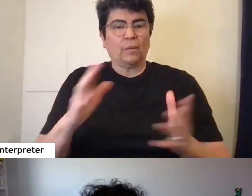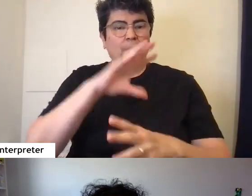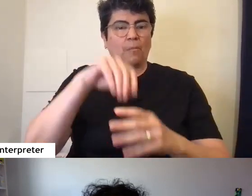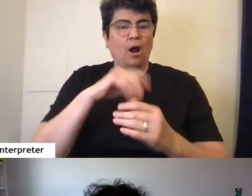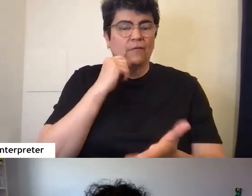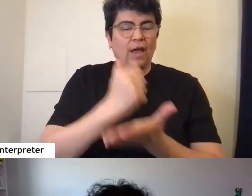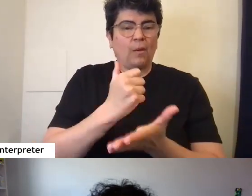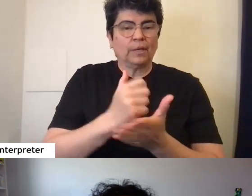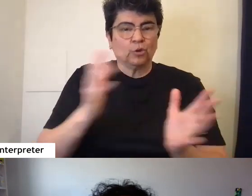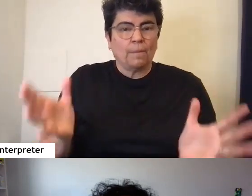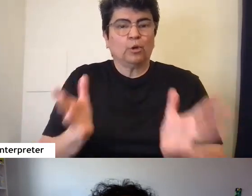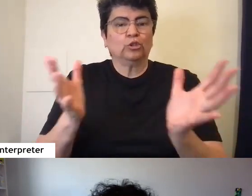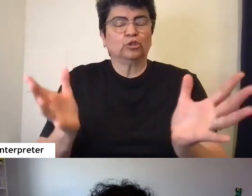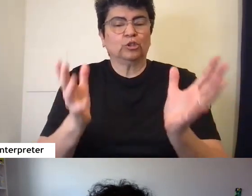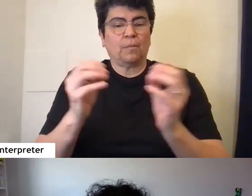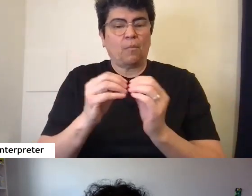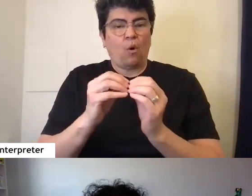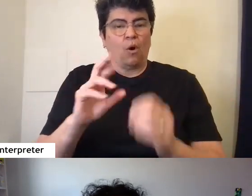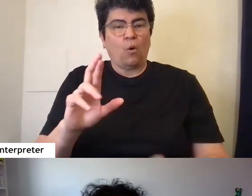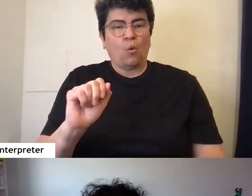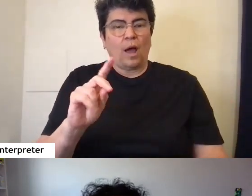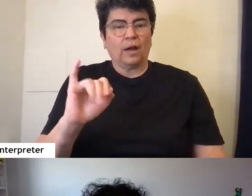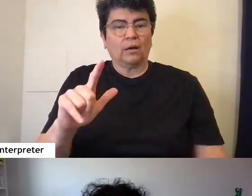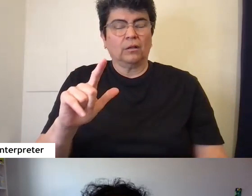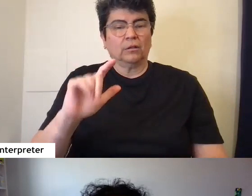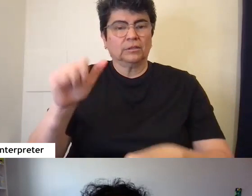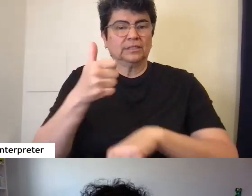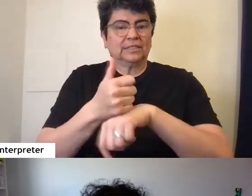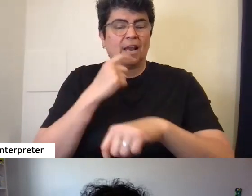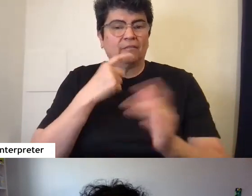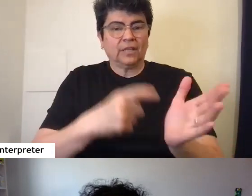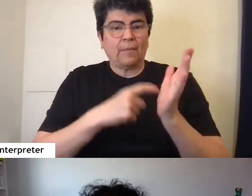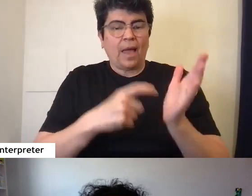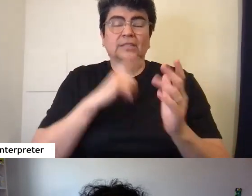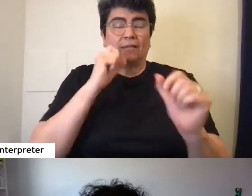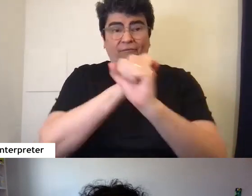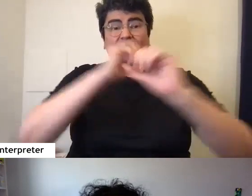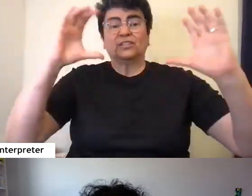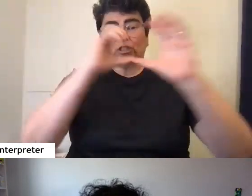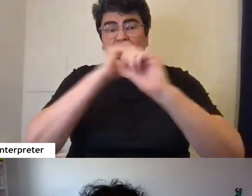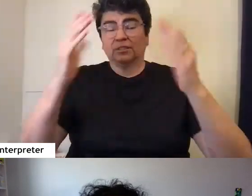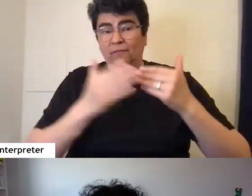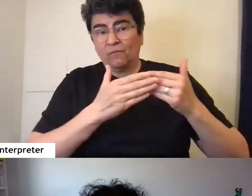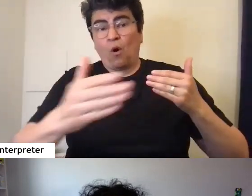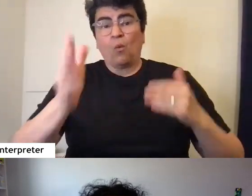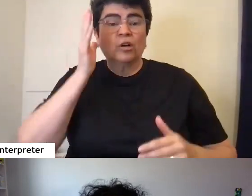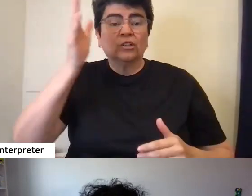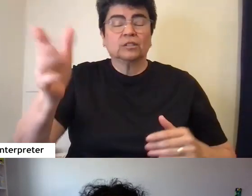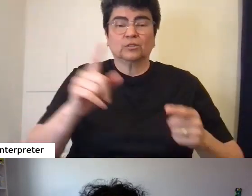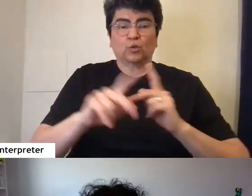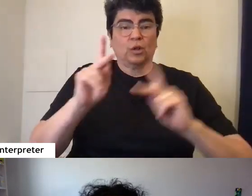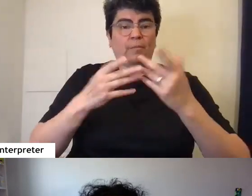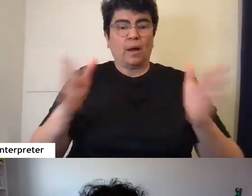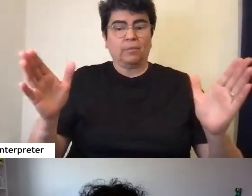push a more radical set of demands and visions forward into the public sphere.